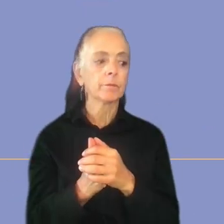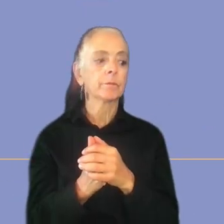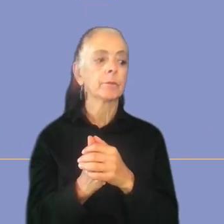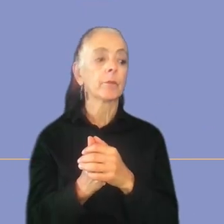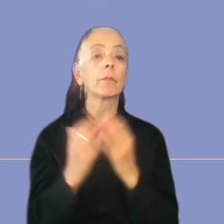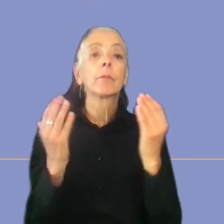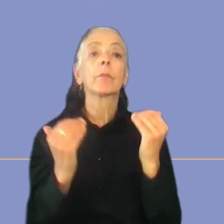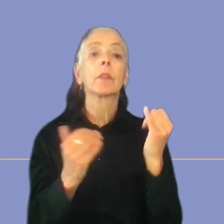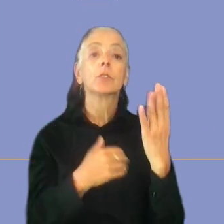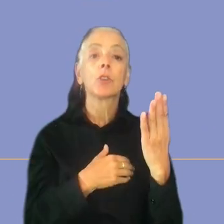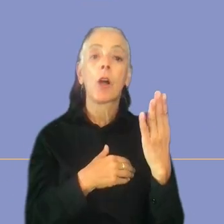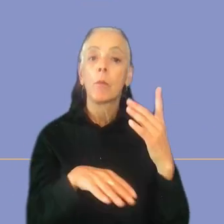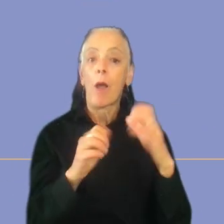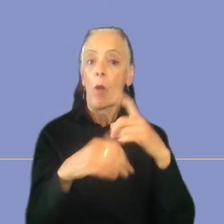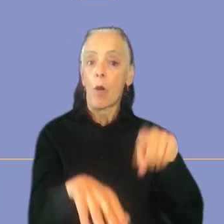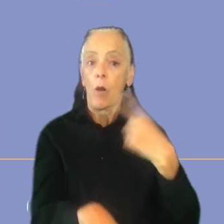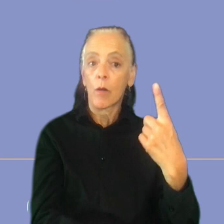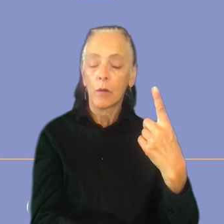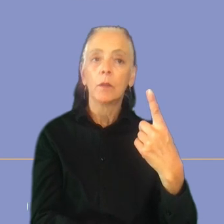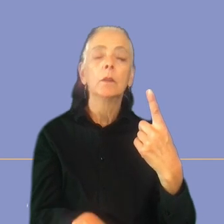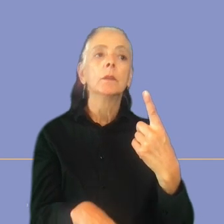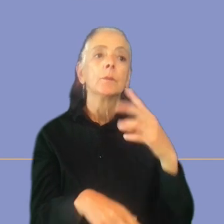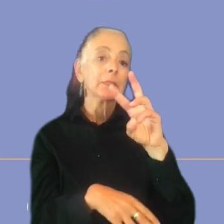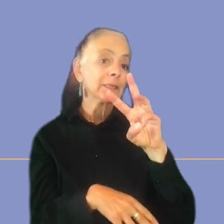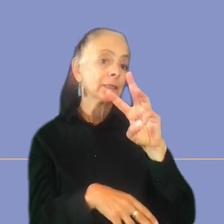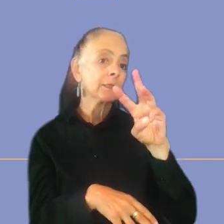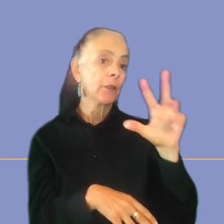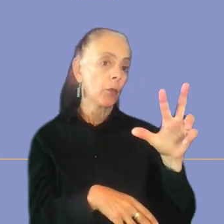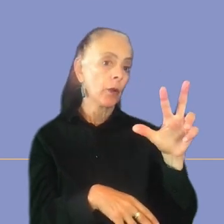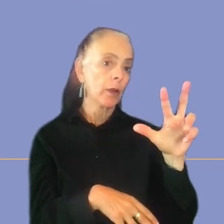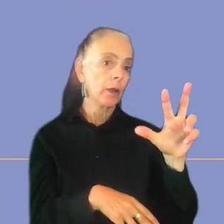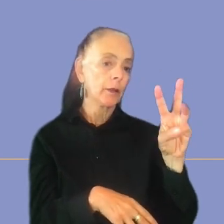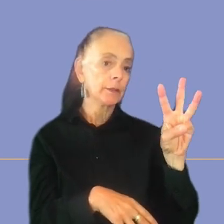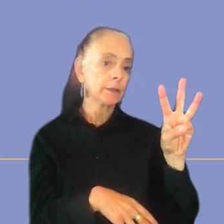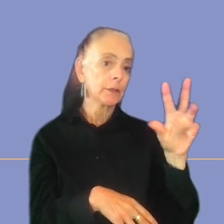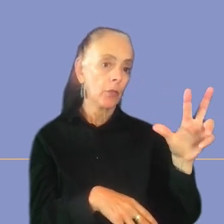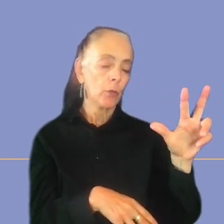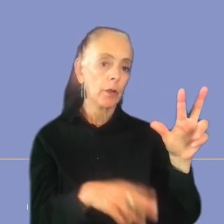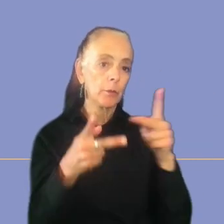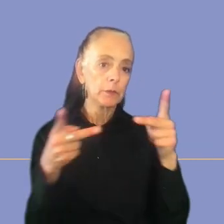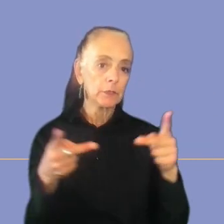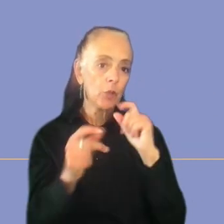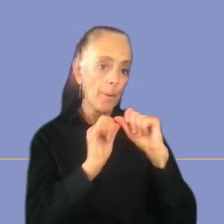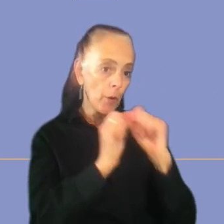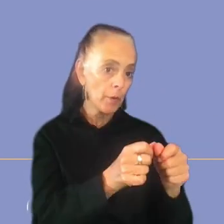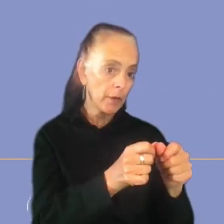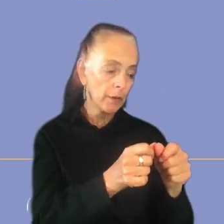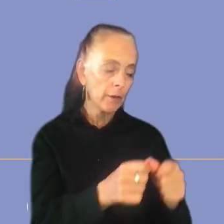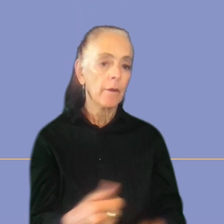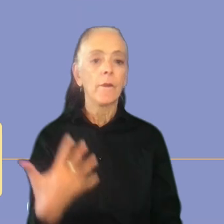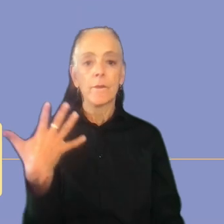For the job length 63 of the positions were permanent and five